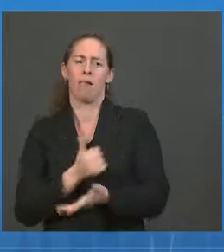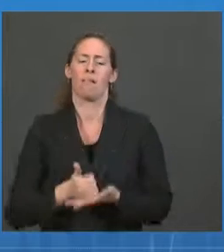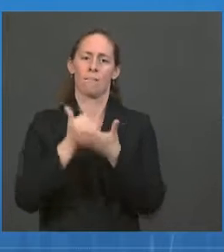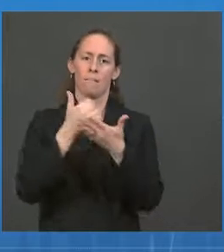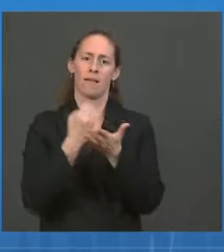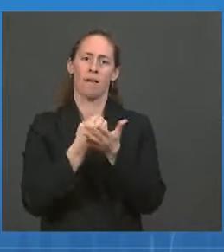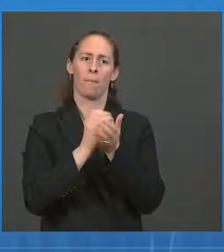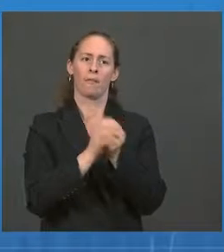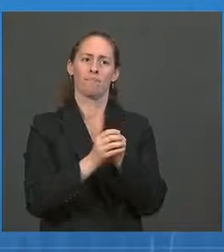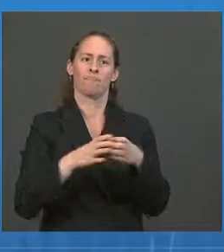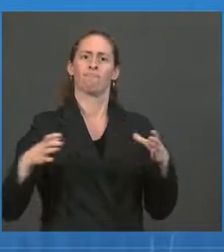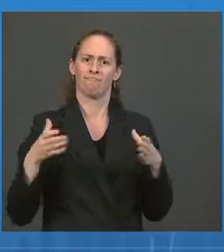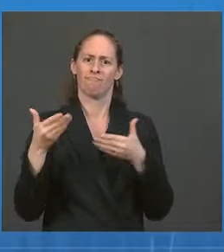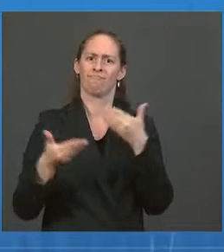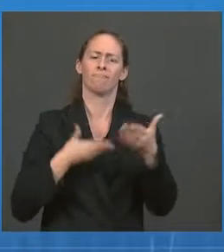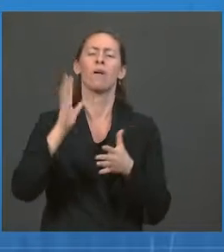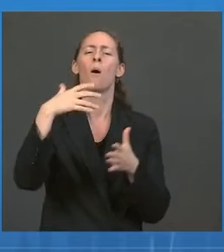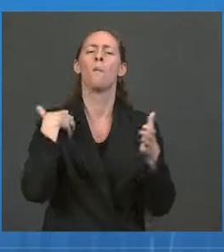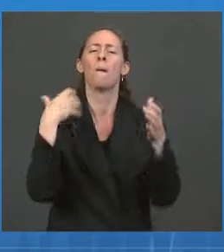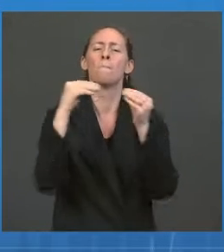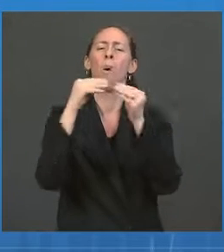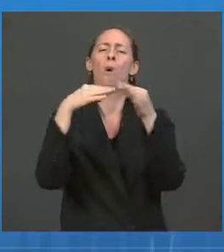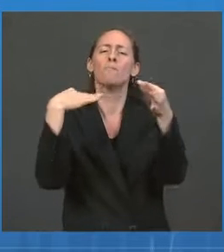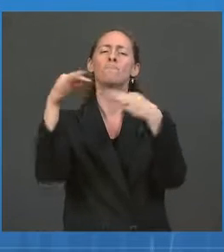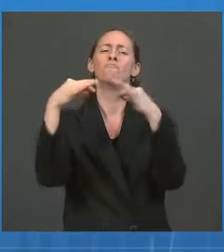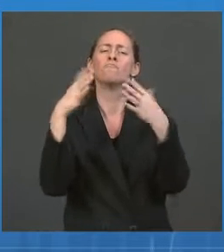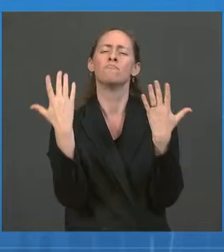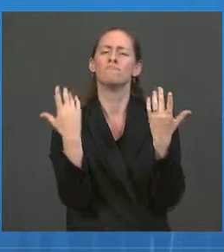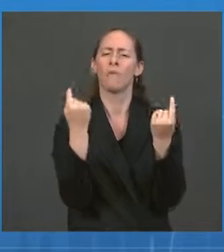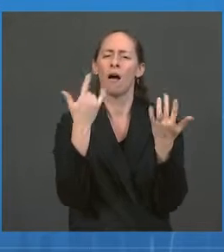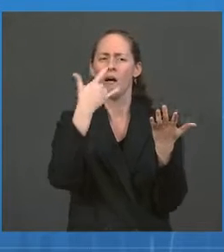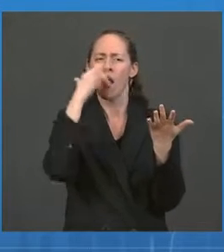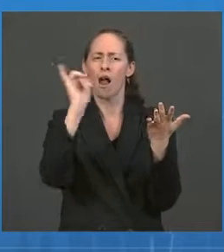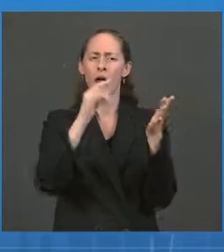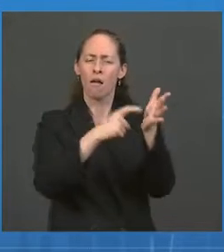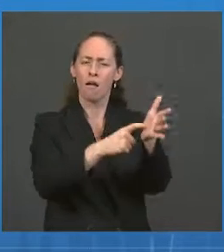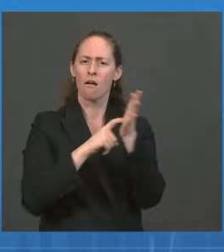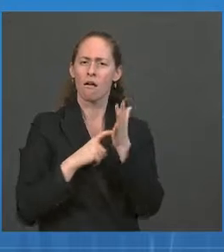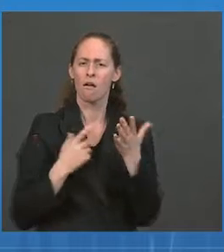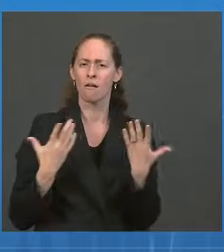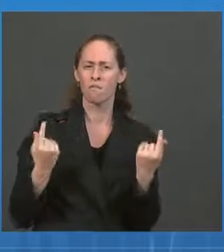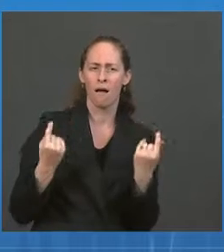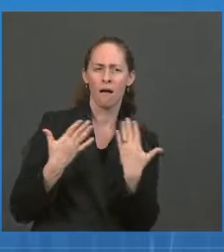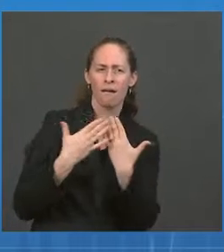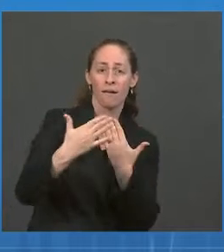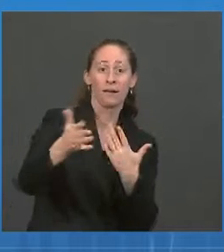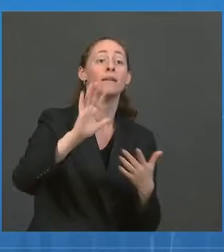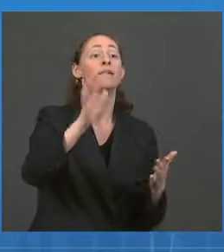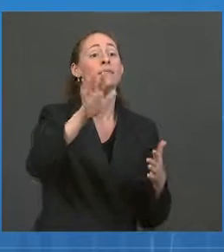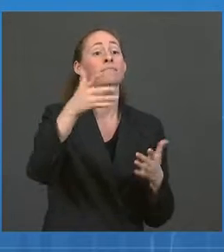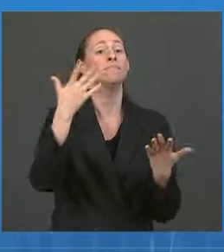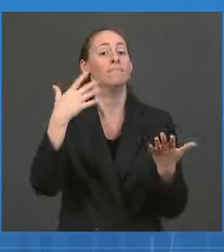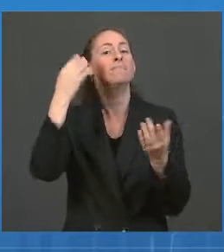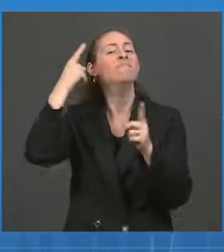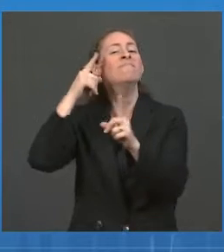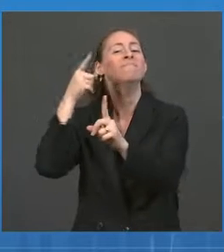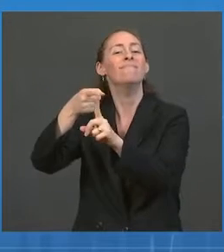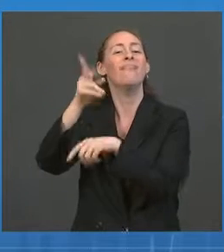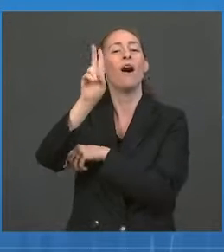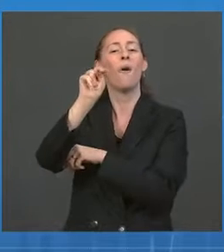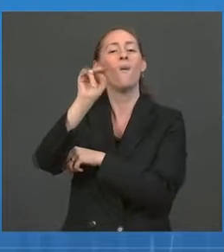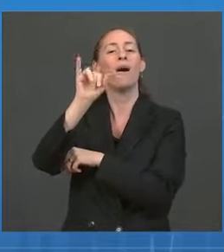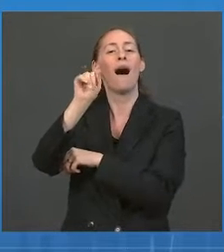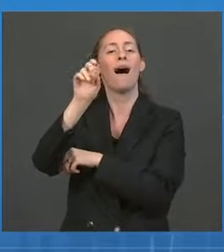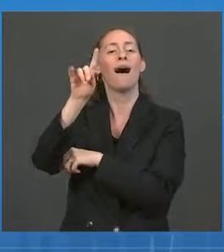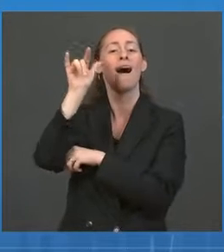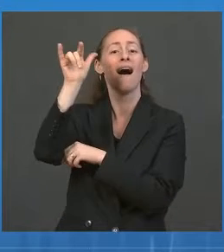Let's walk through how vaccination requirements are playing out. At United Airlines, the vaccination rate among employees has gone